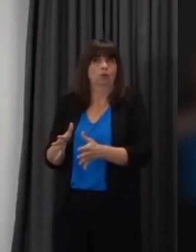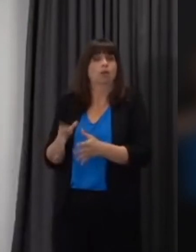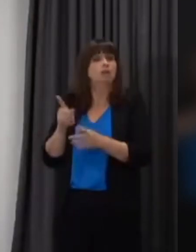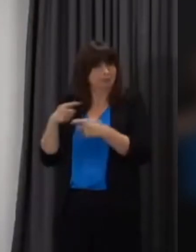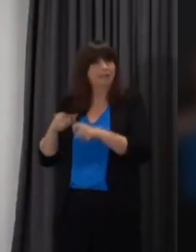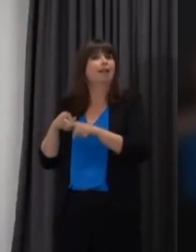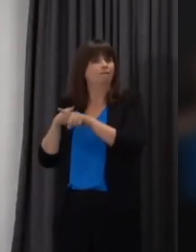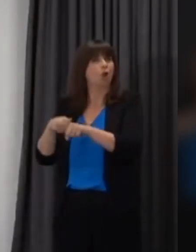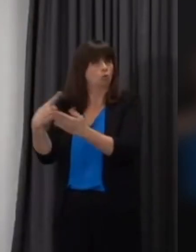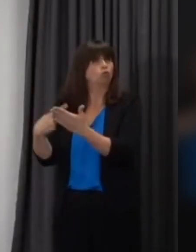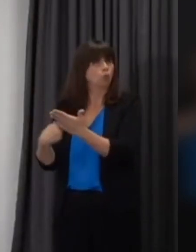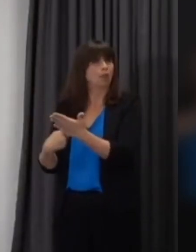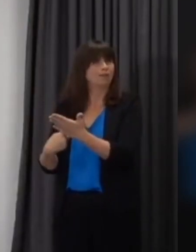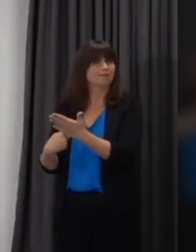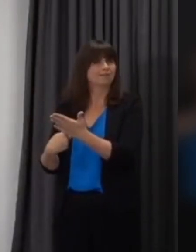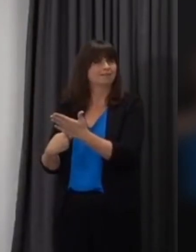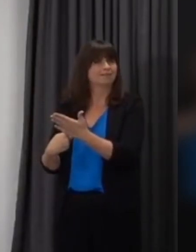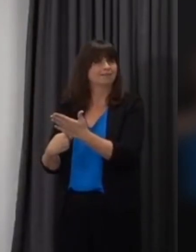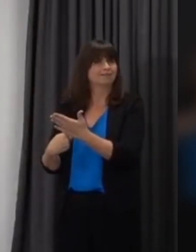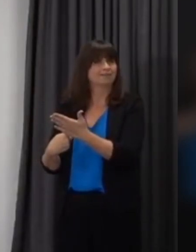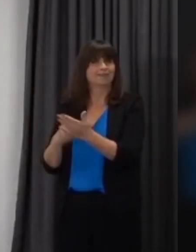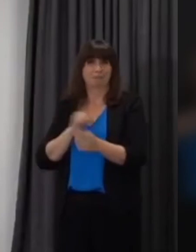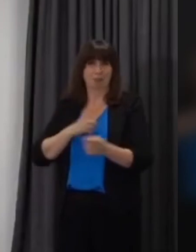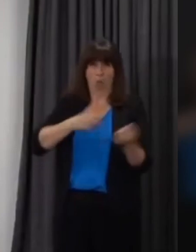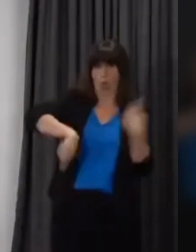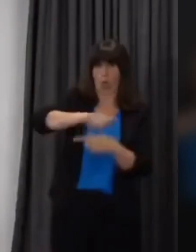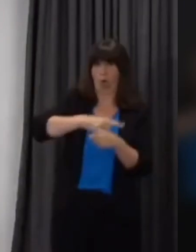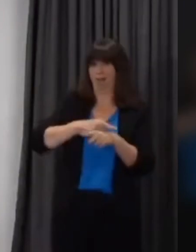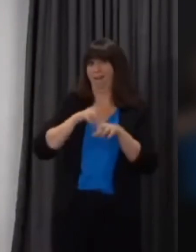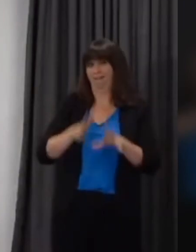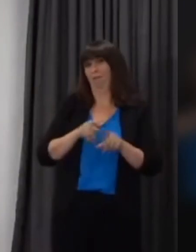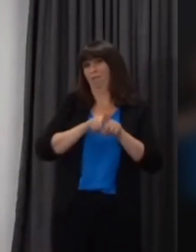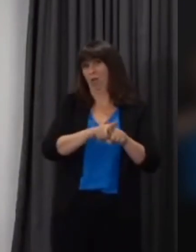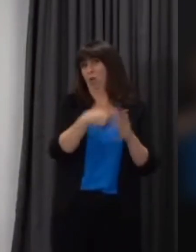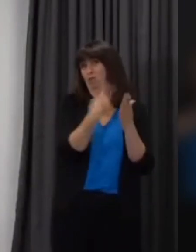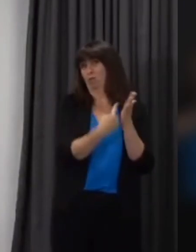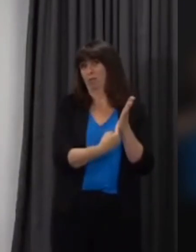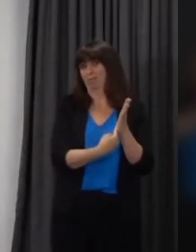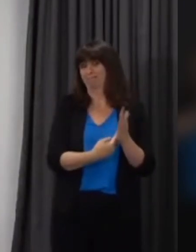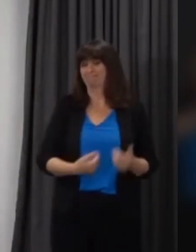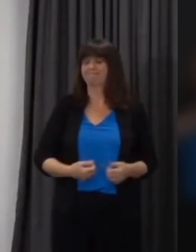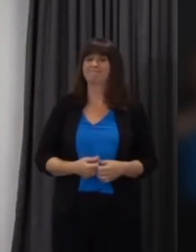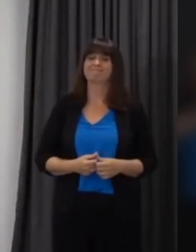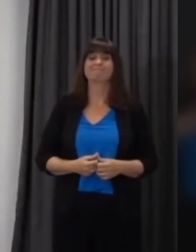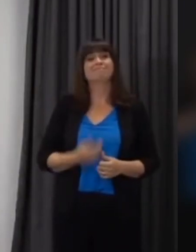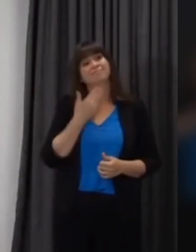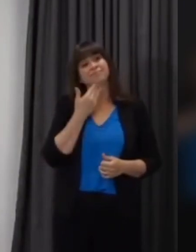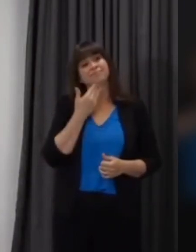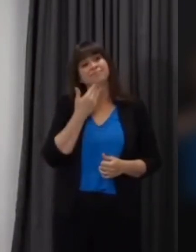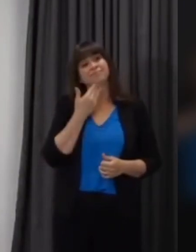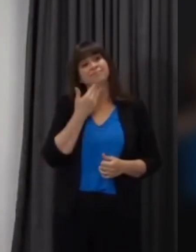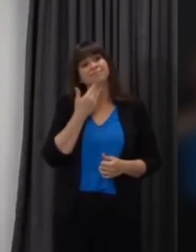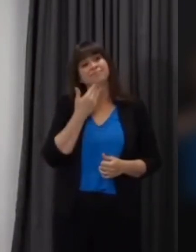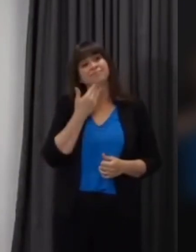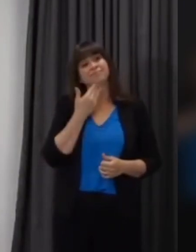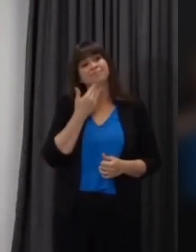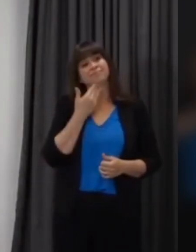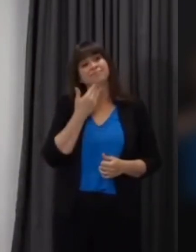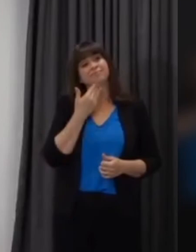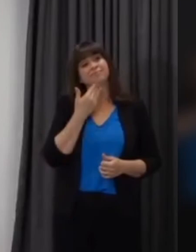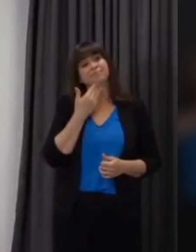of the rules that of course apply to each and every one of us thank you very much uh tom and thank you